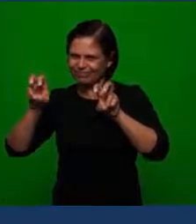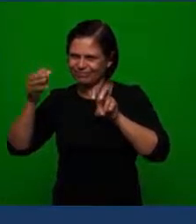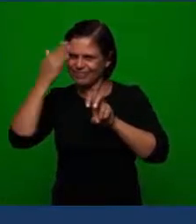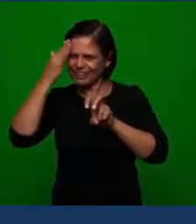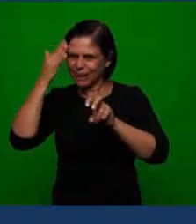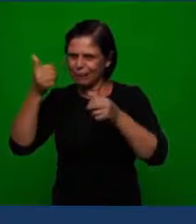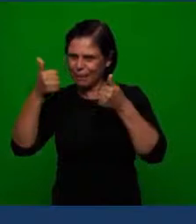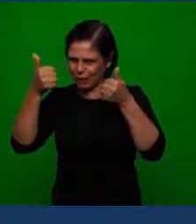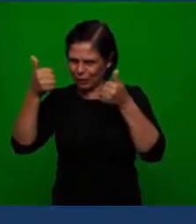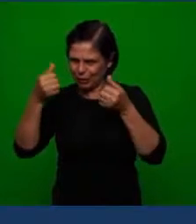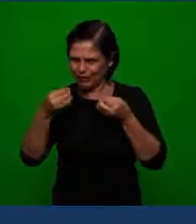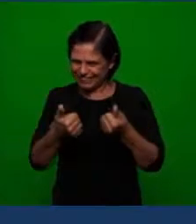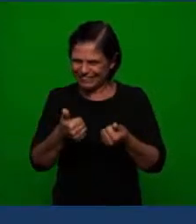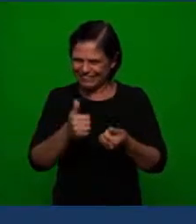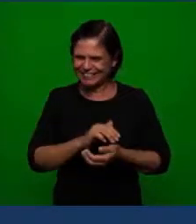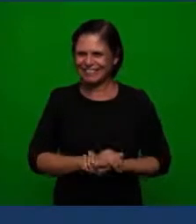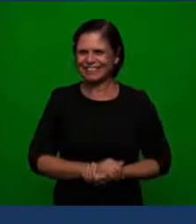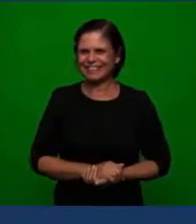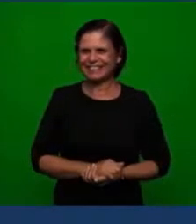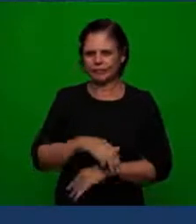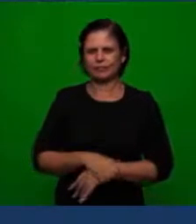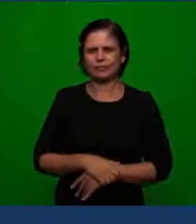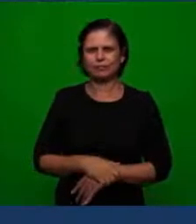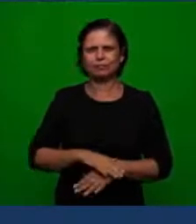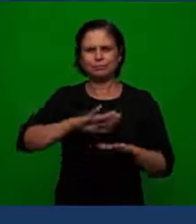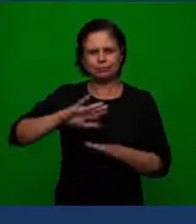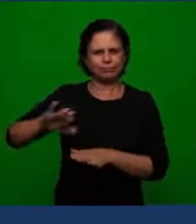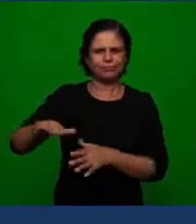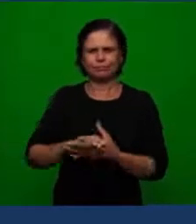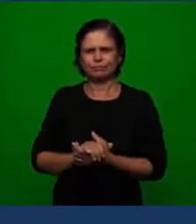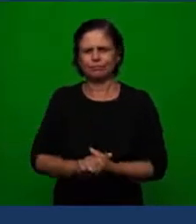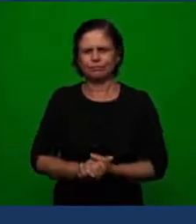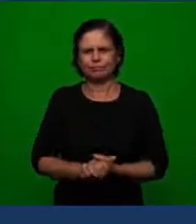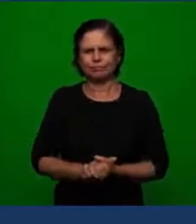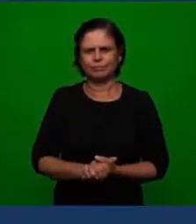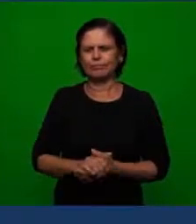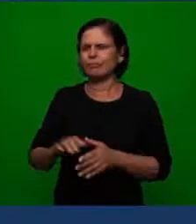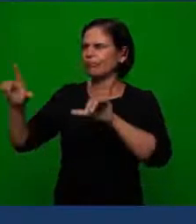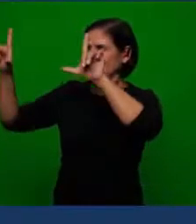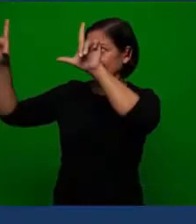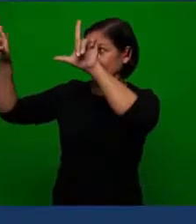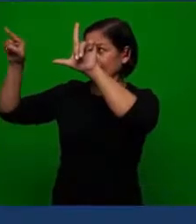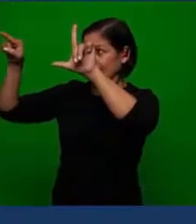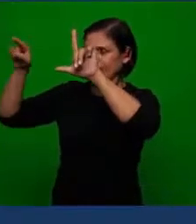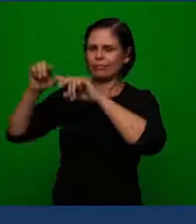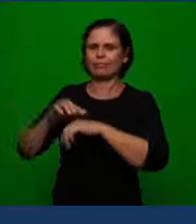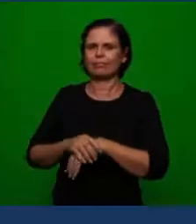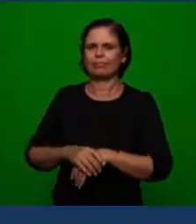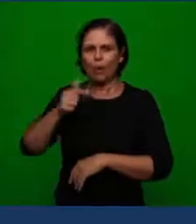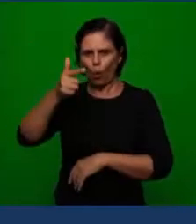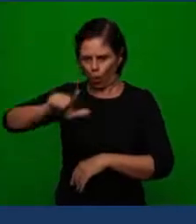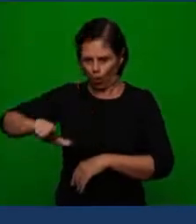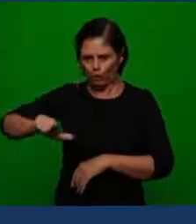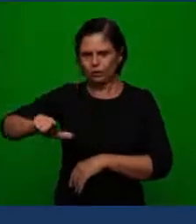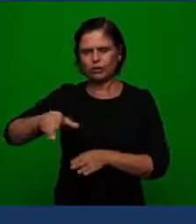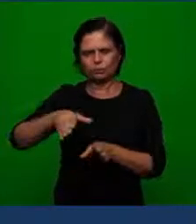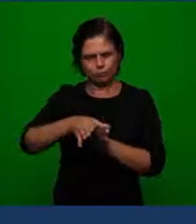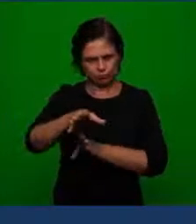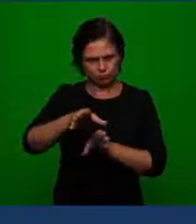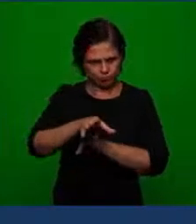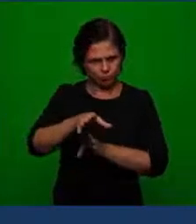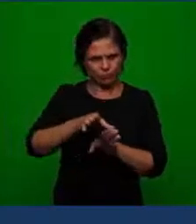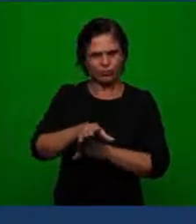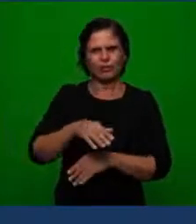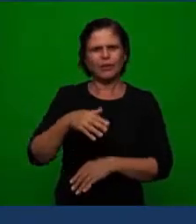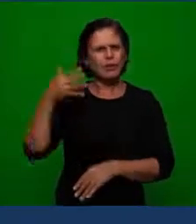in order for you to understand a little better so the observation for so everything is written here as there's another